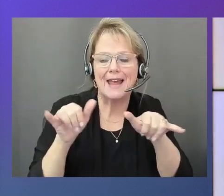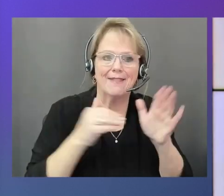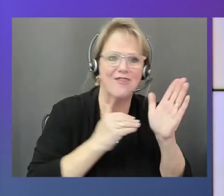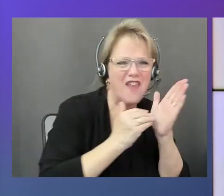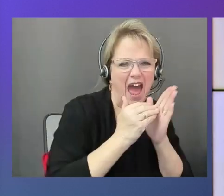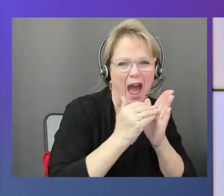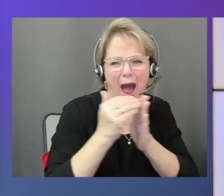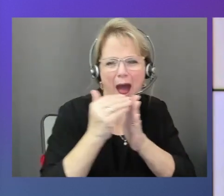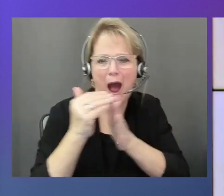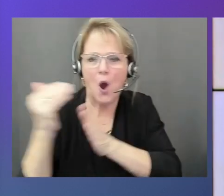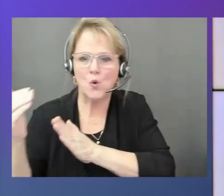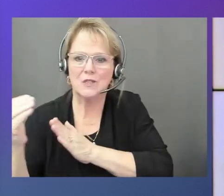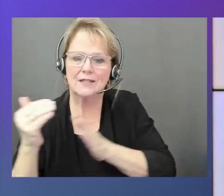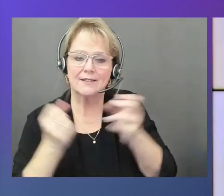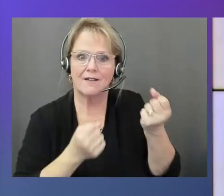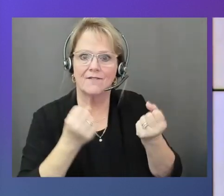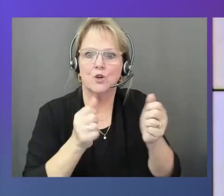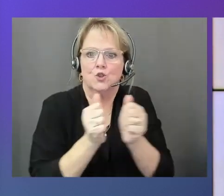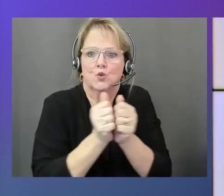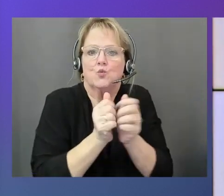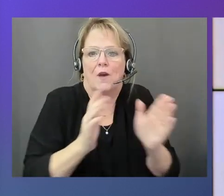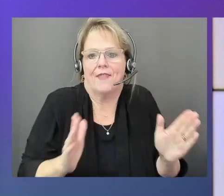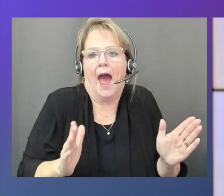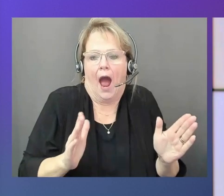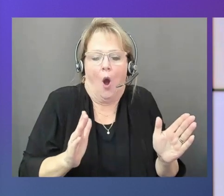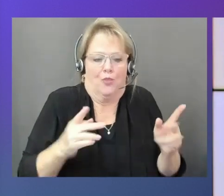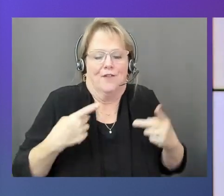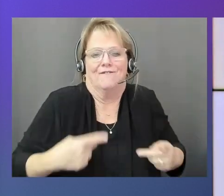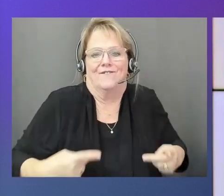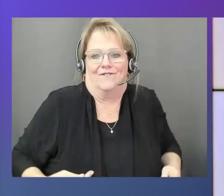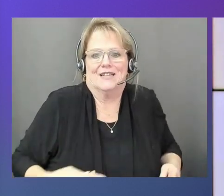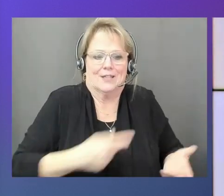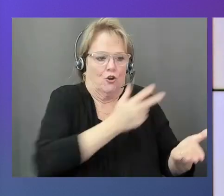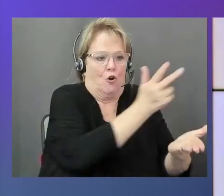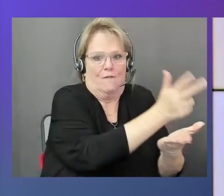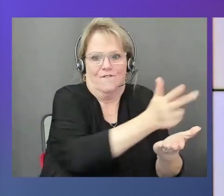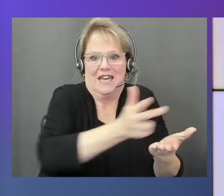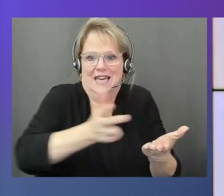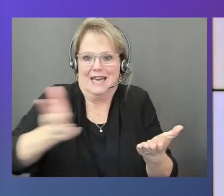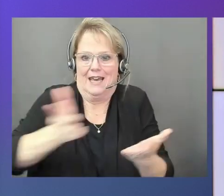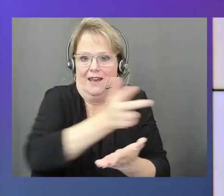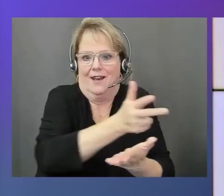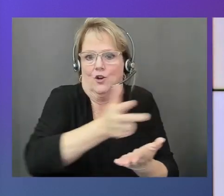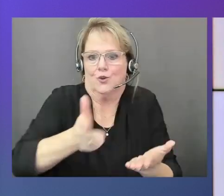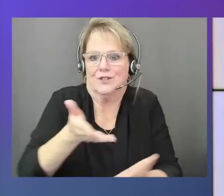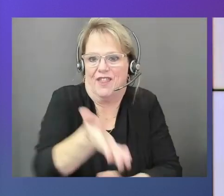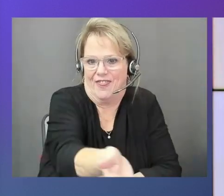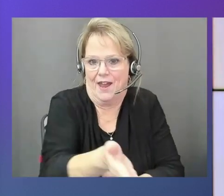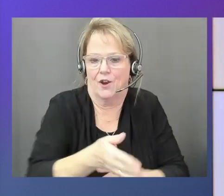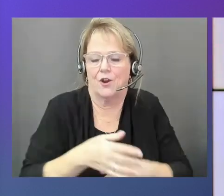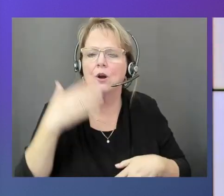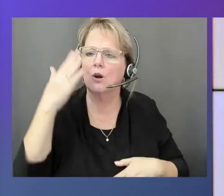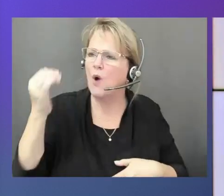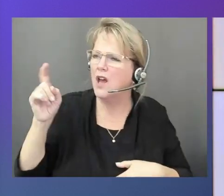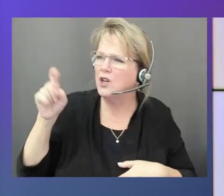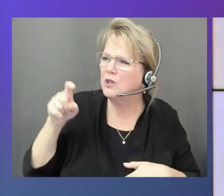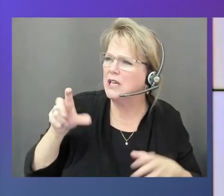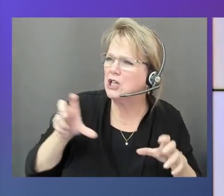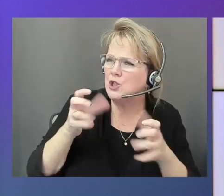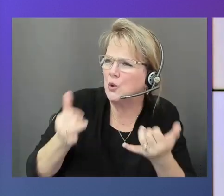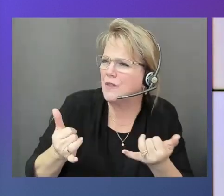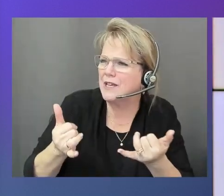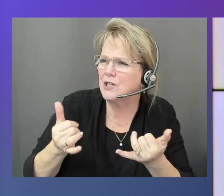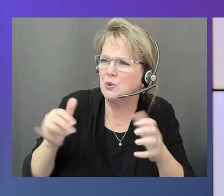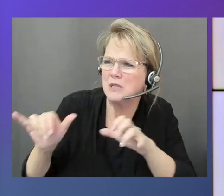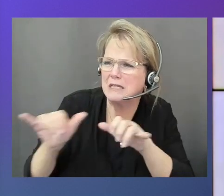without the actual physical objects. And why would you need to do that? Why would you need to simulate this data? Well, so sometimes